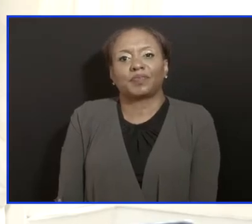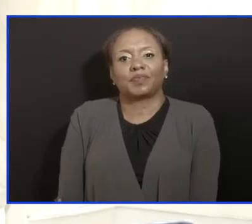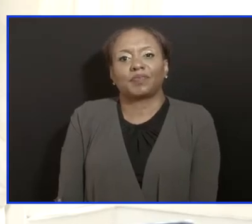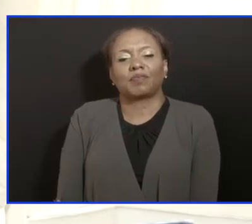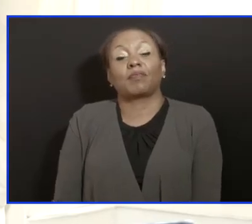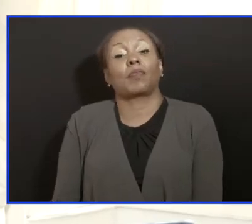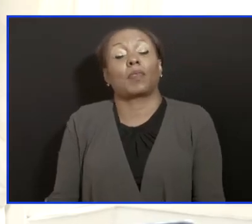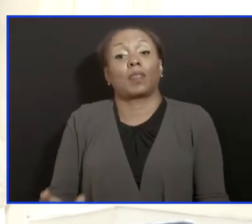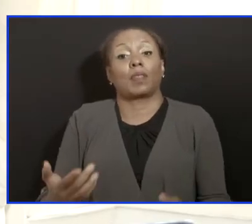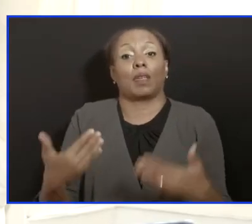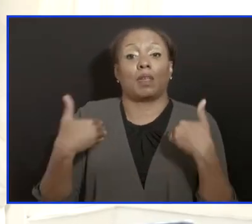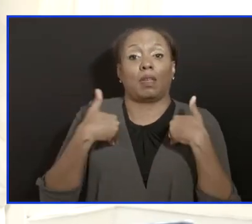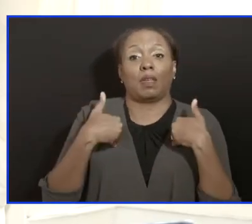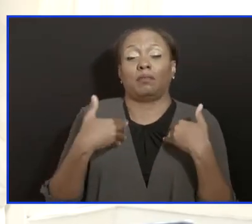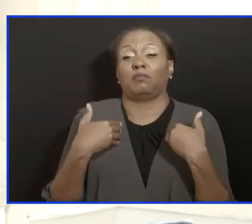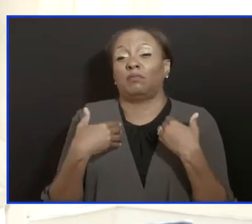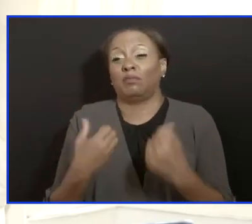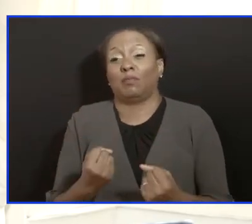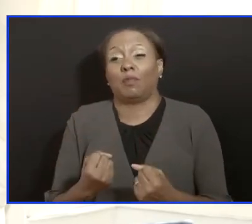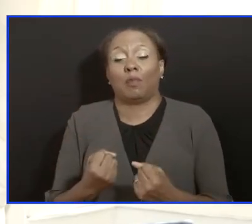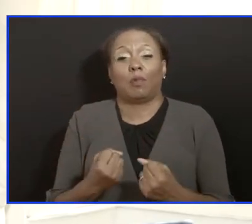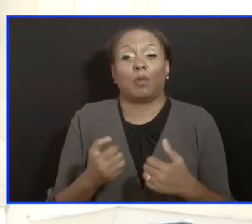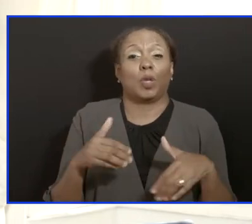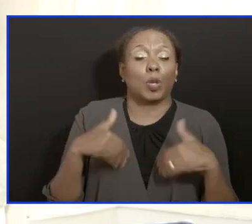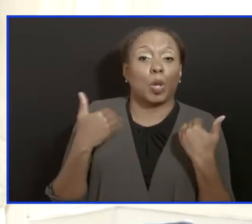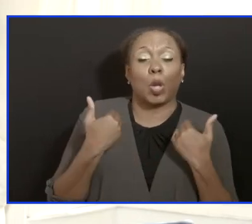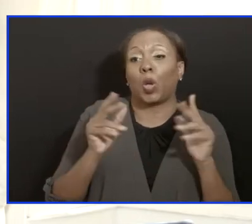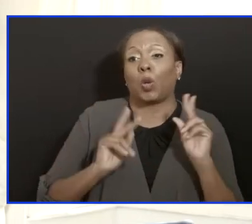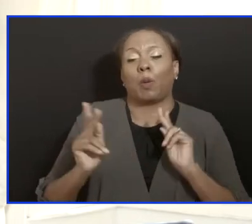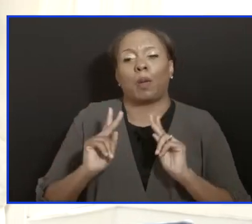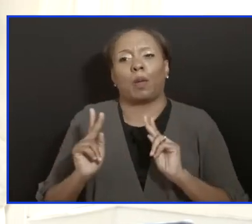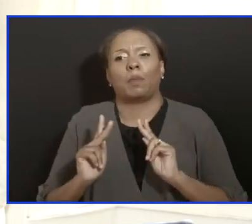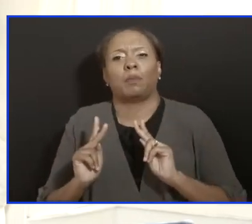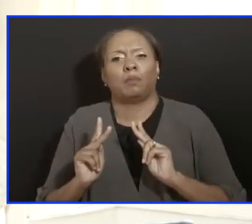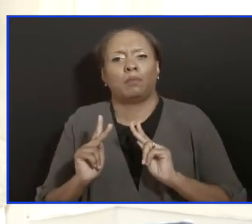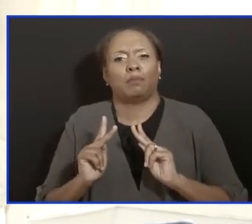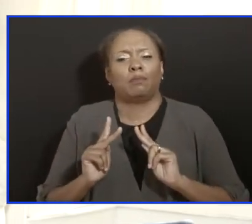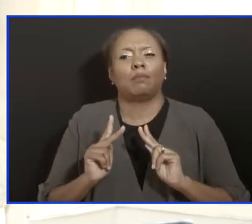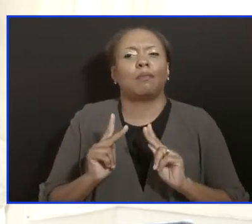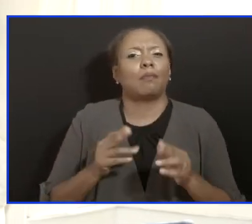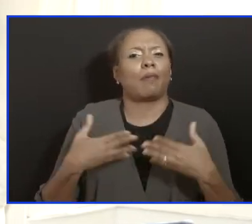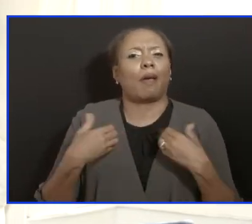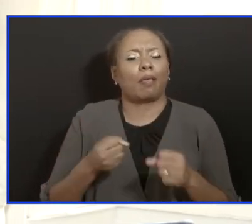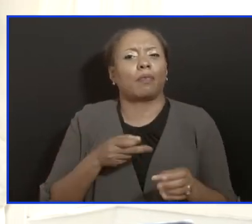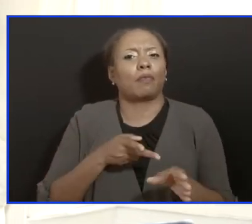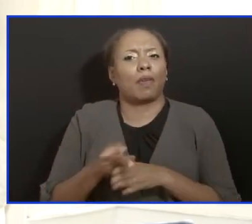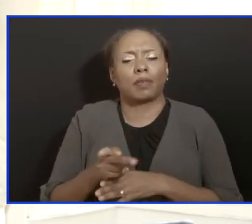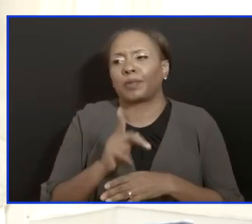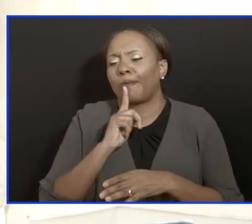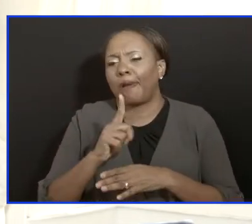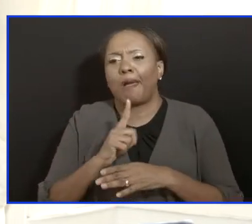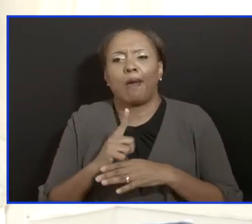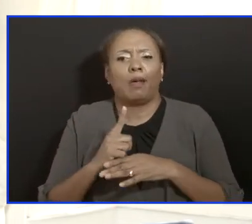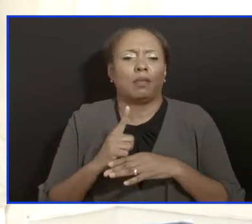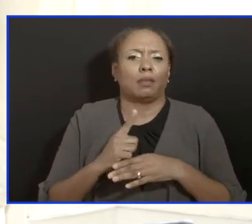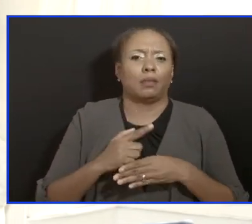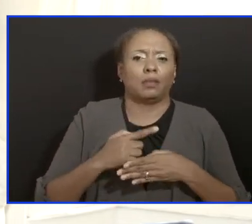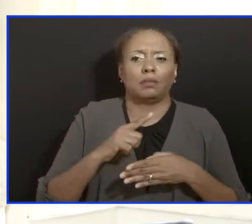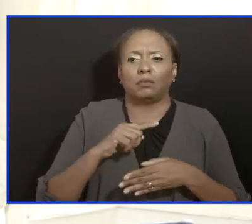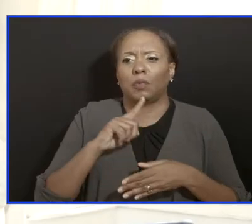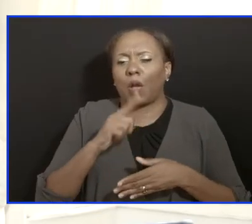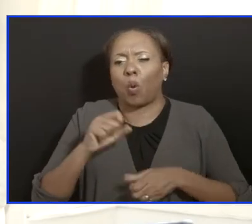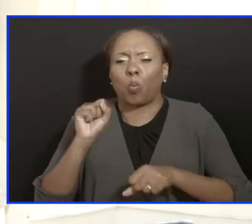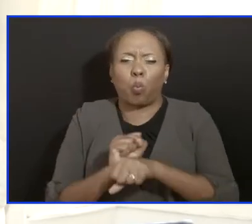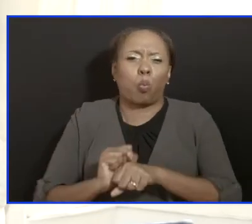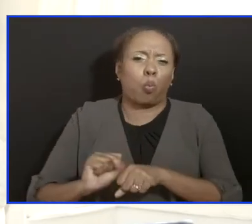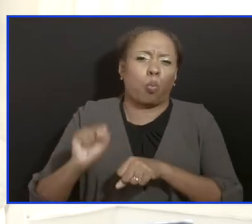group of people on the ground who will continue to fight a battle for this country, even in these difficult times. And we will